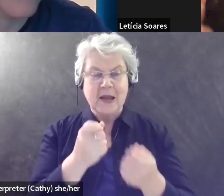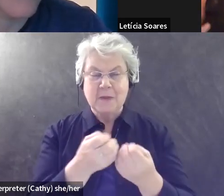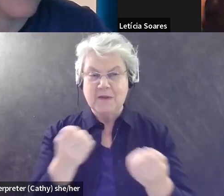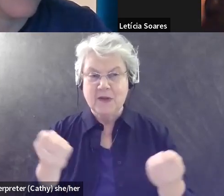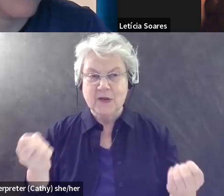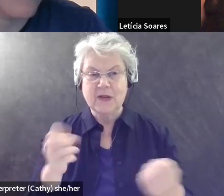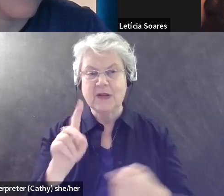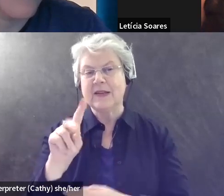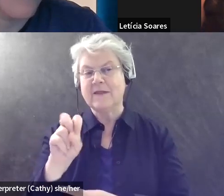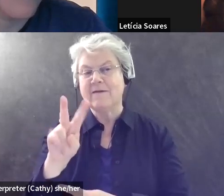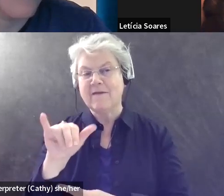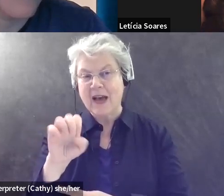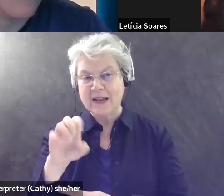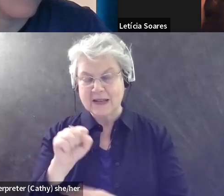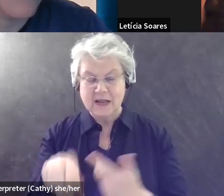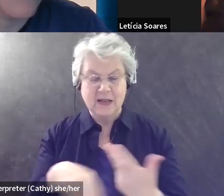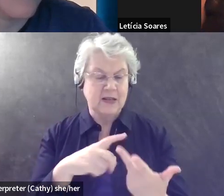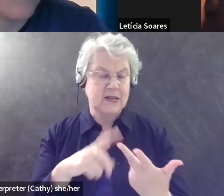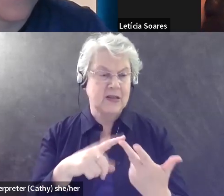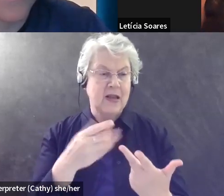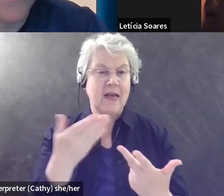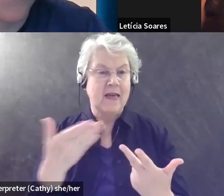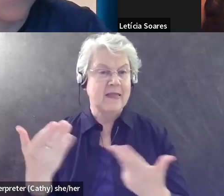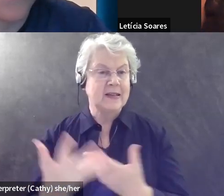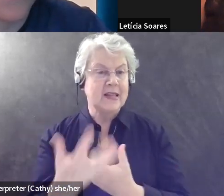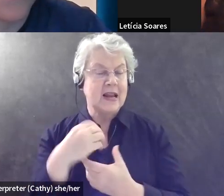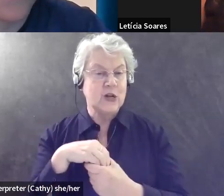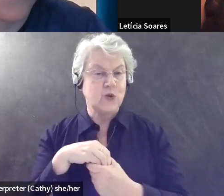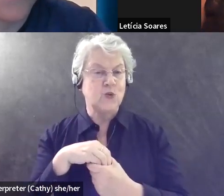and even things that include, uh,